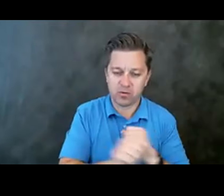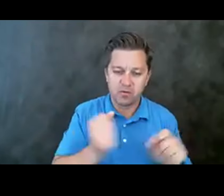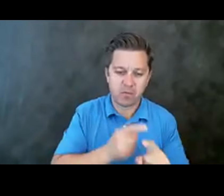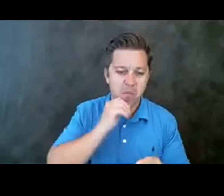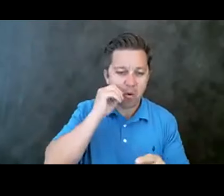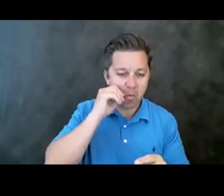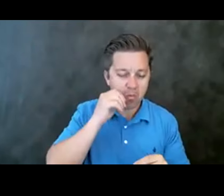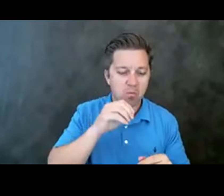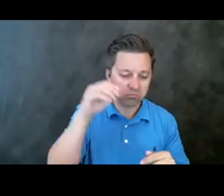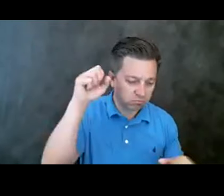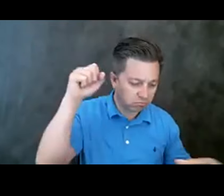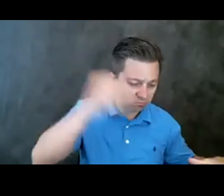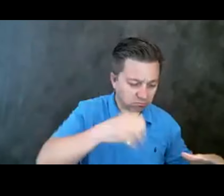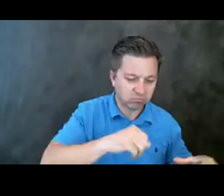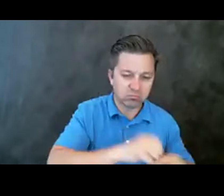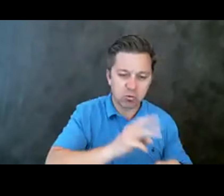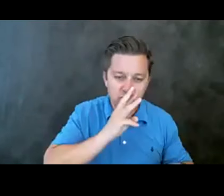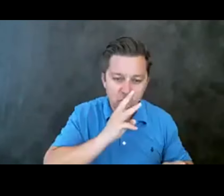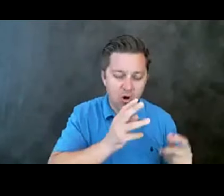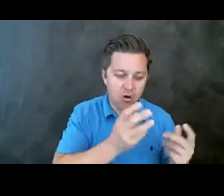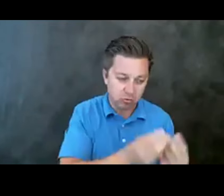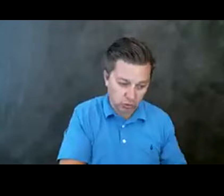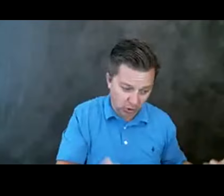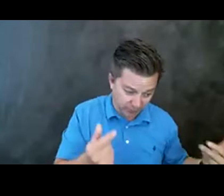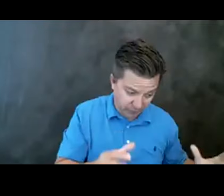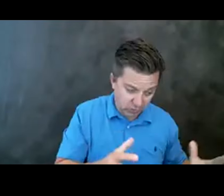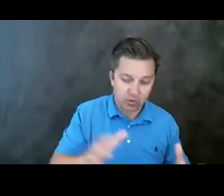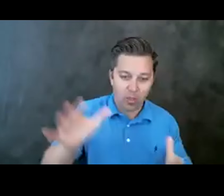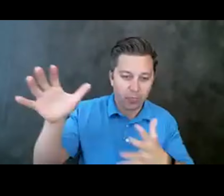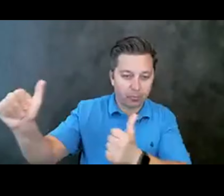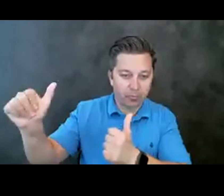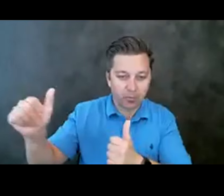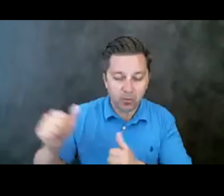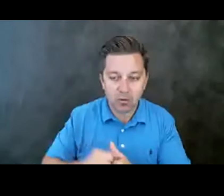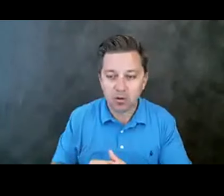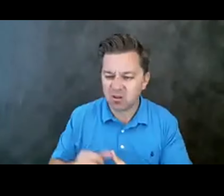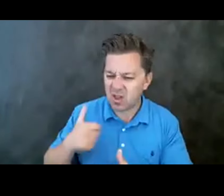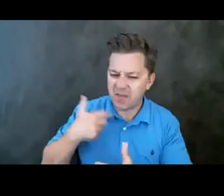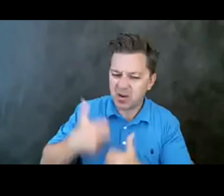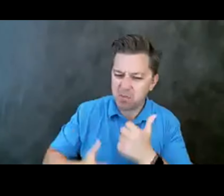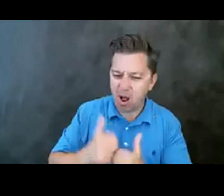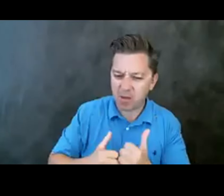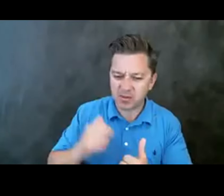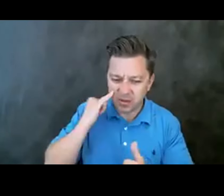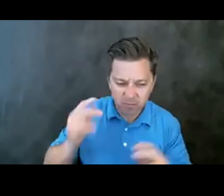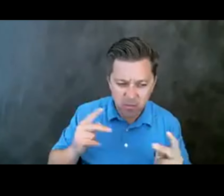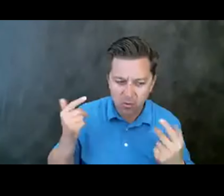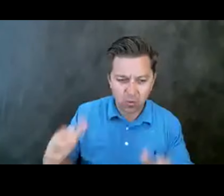and once dissolved, then throwing the bag into the trash. Are there any problems with this since people may not make the effort to go somewhere to dispose of it?